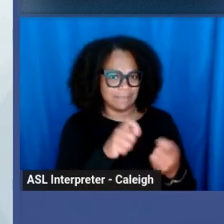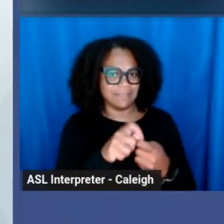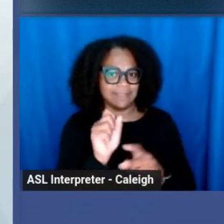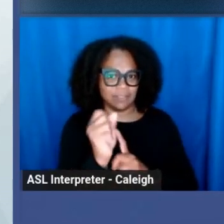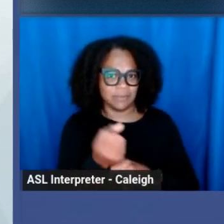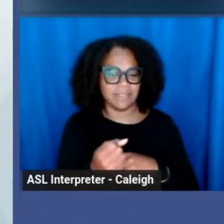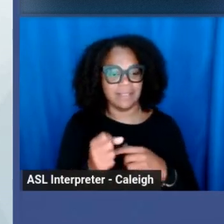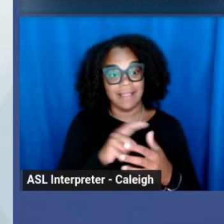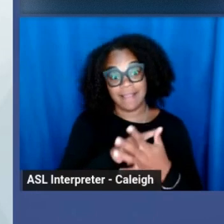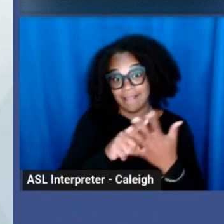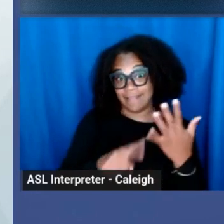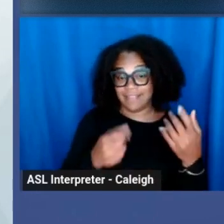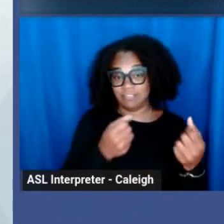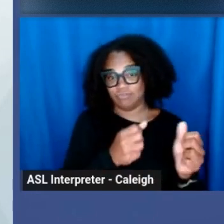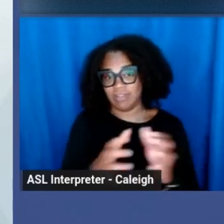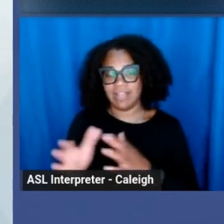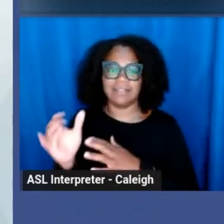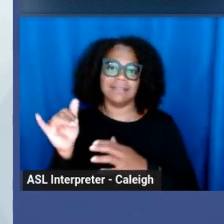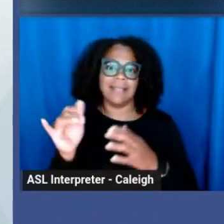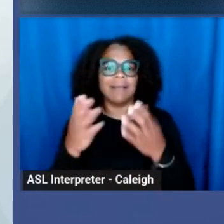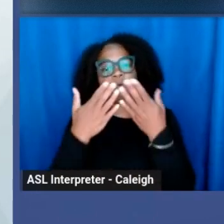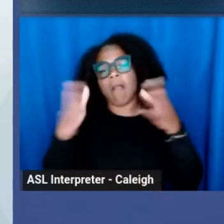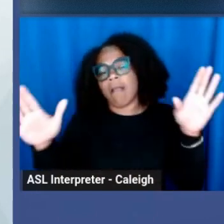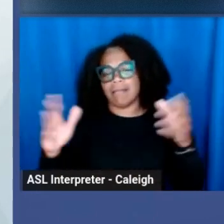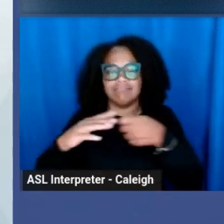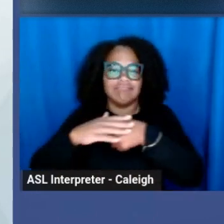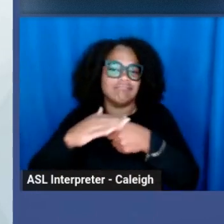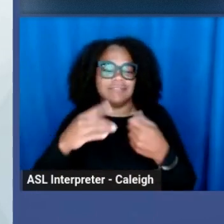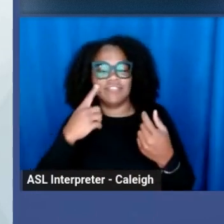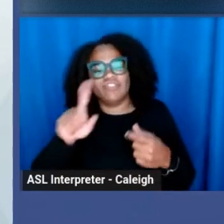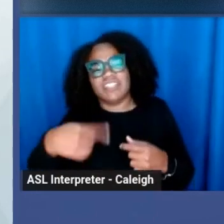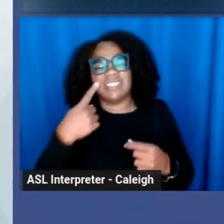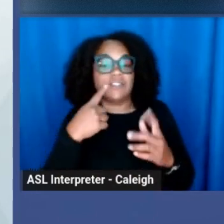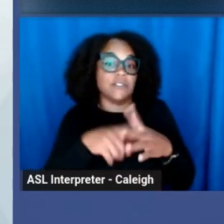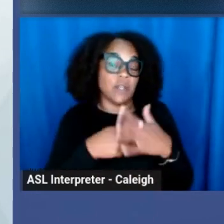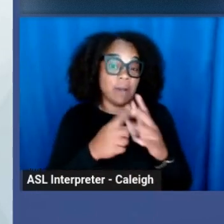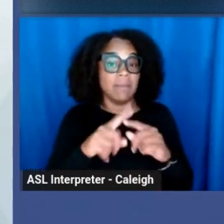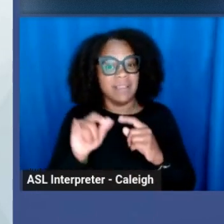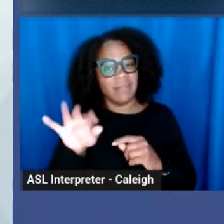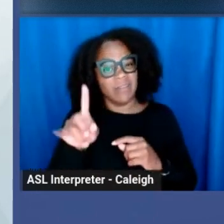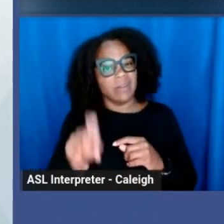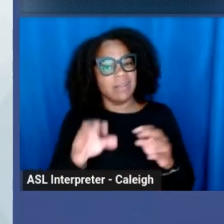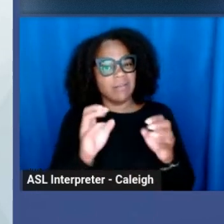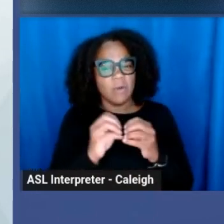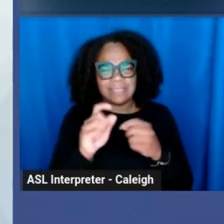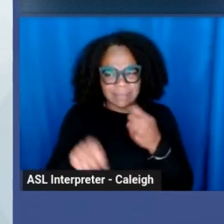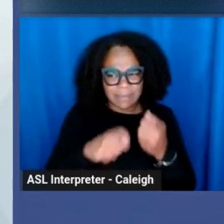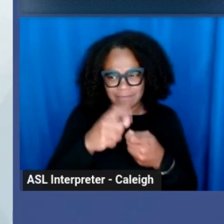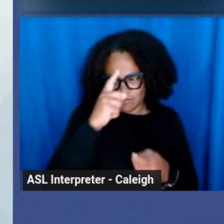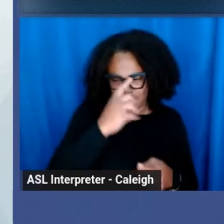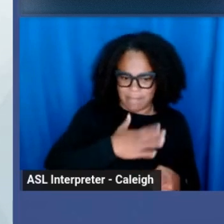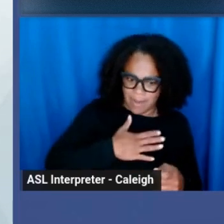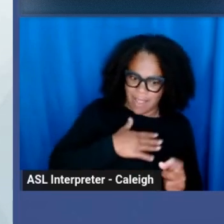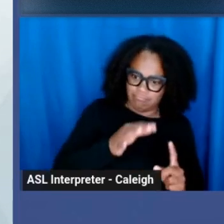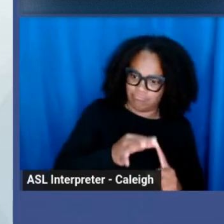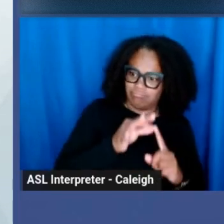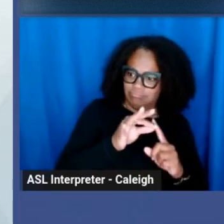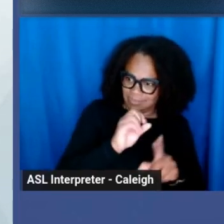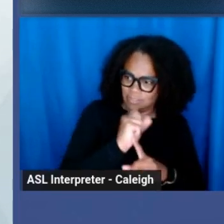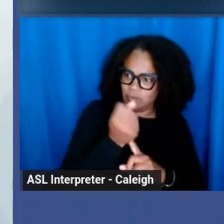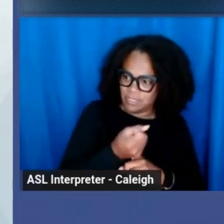like, this is like a starting point. But if you need something tailored more towards yourself, there are professionals out there that can help you.